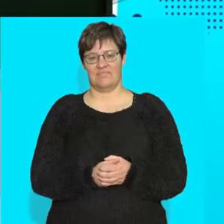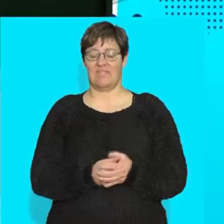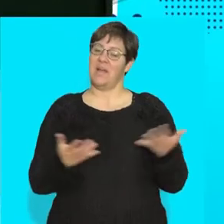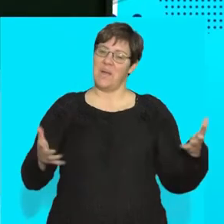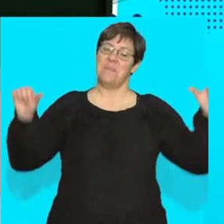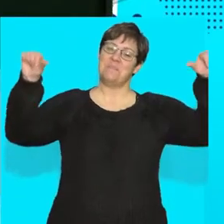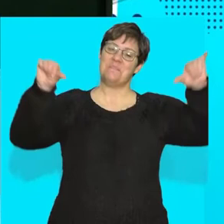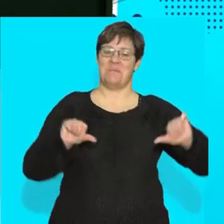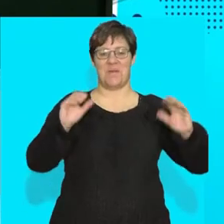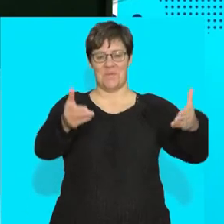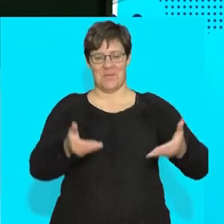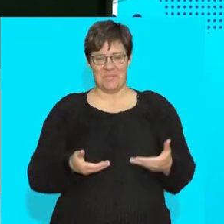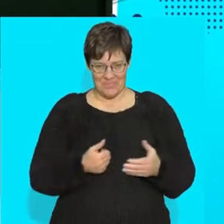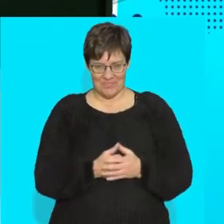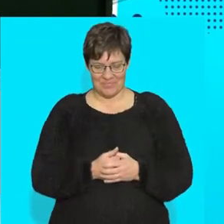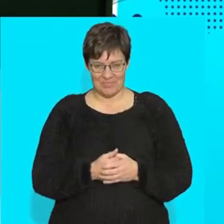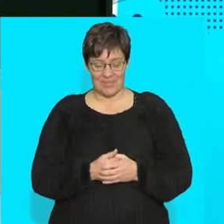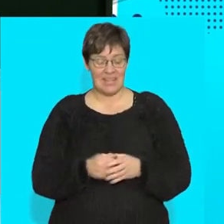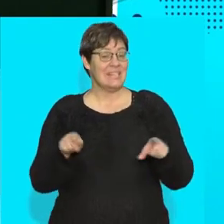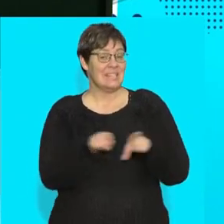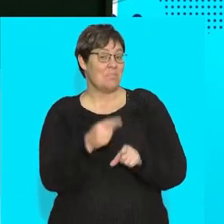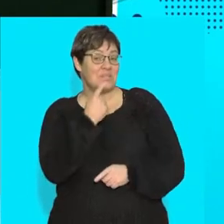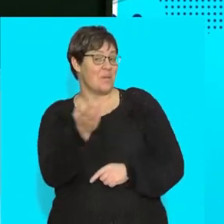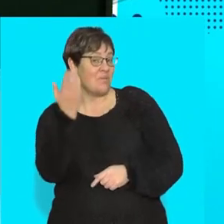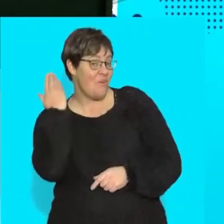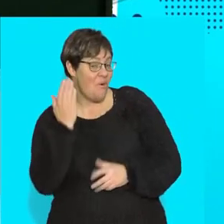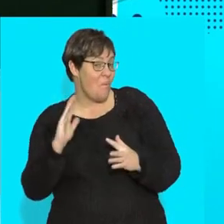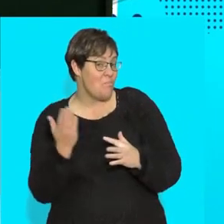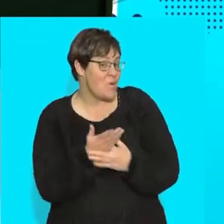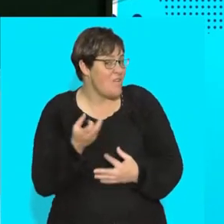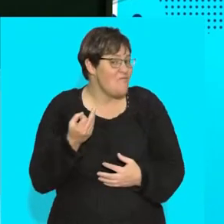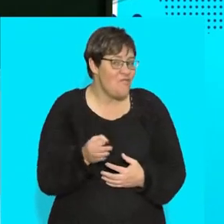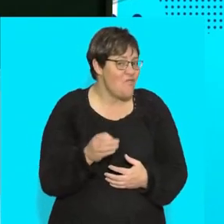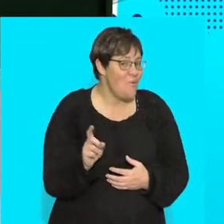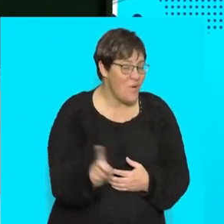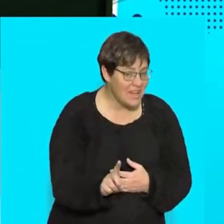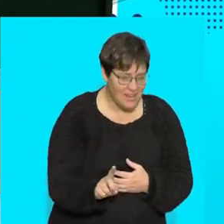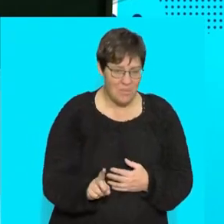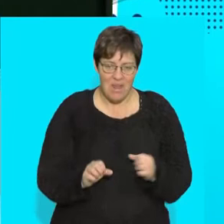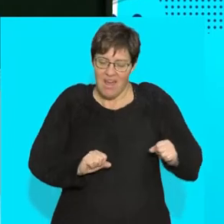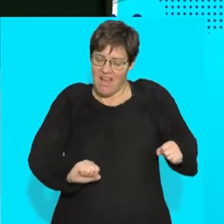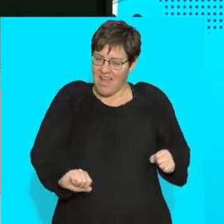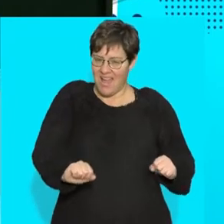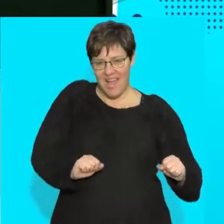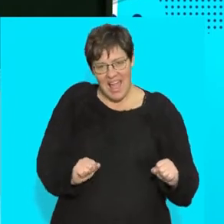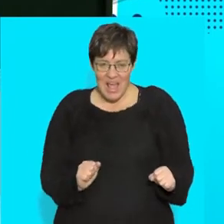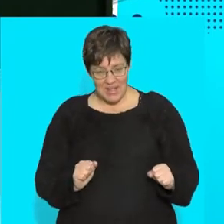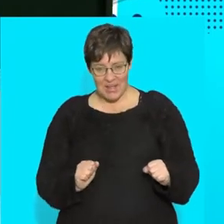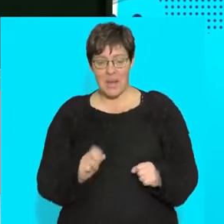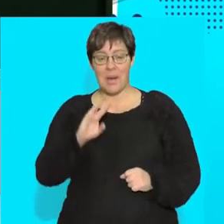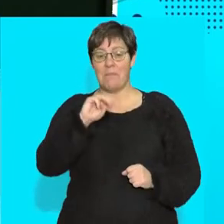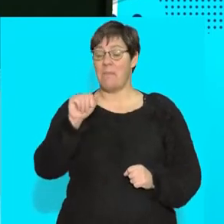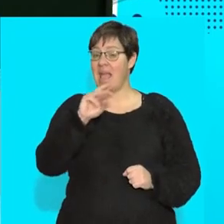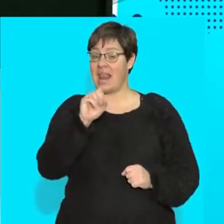Welcome back, life sciences. As I said, that break, all right, you need it. Mammalian tissue is really difficult.